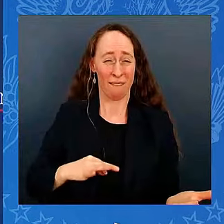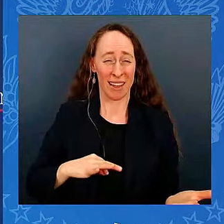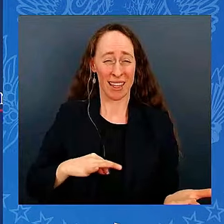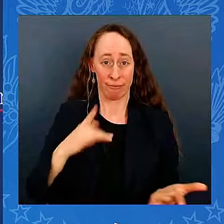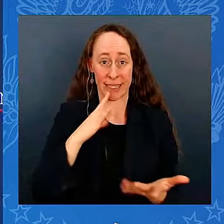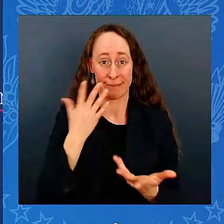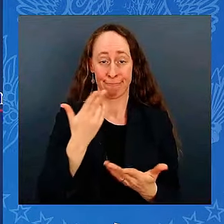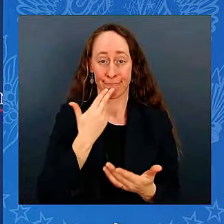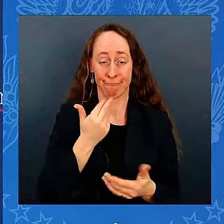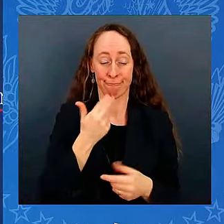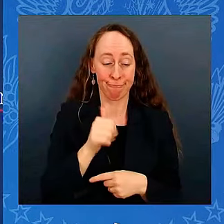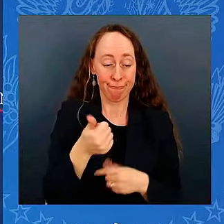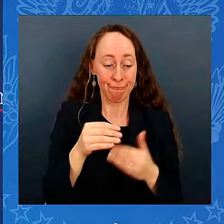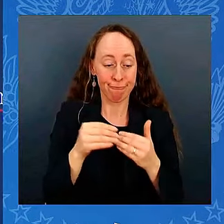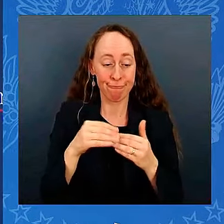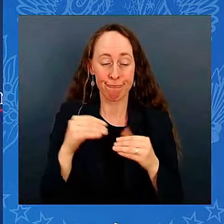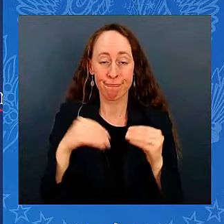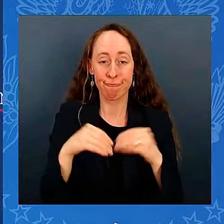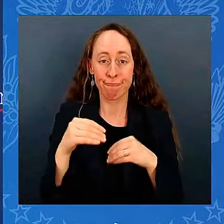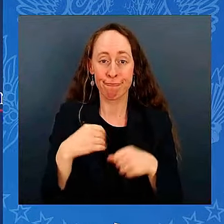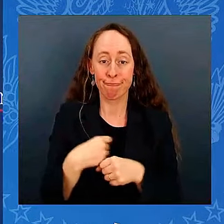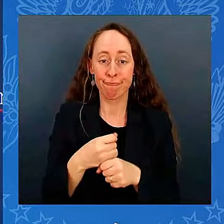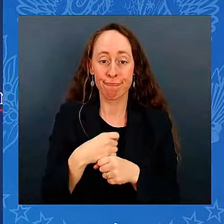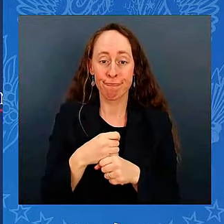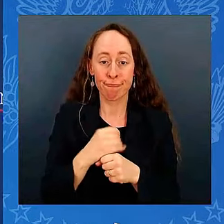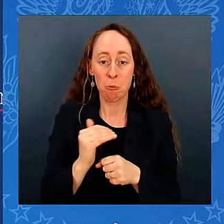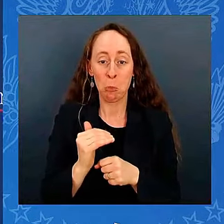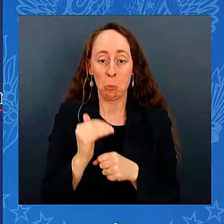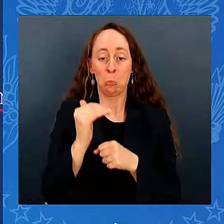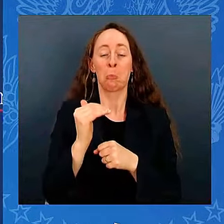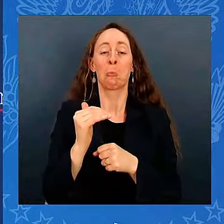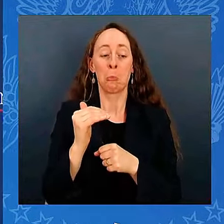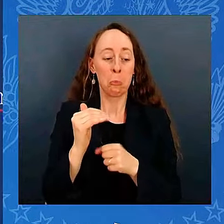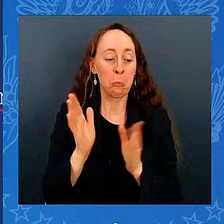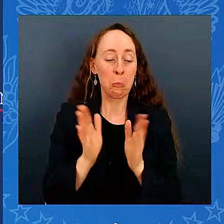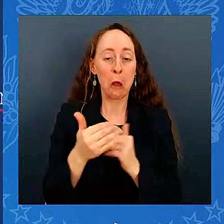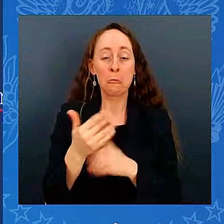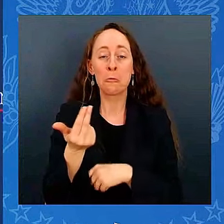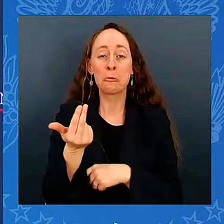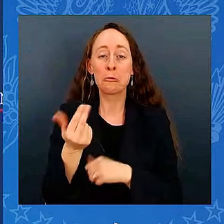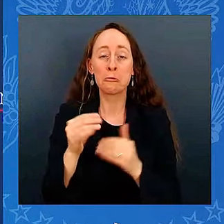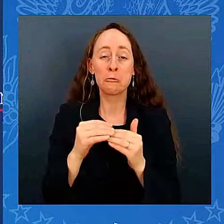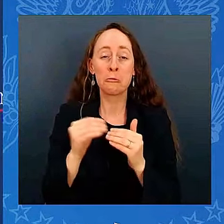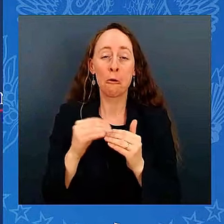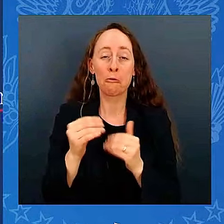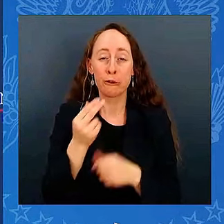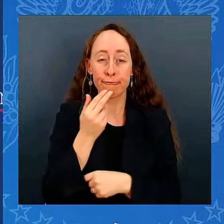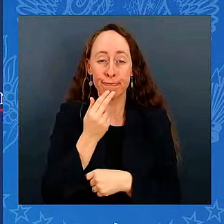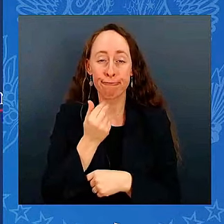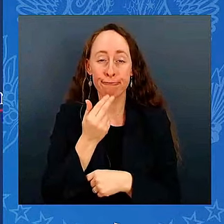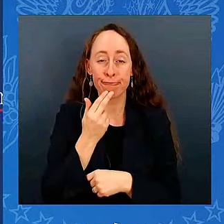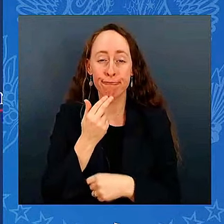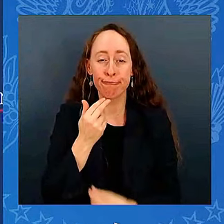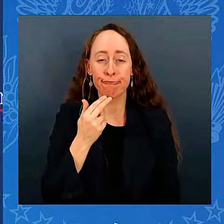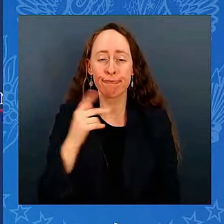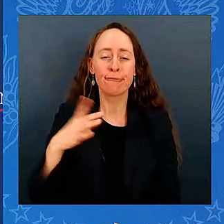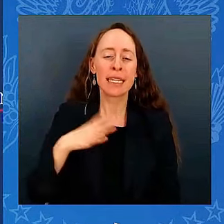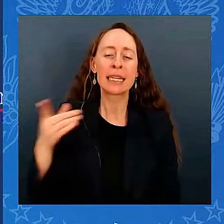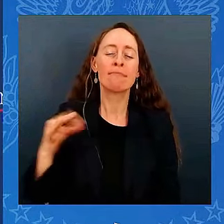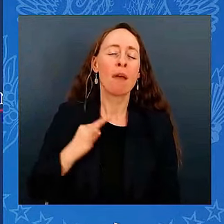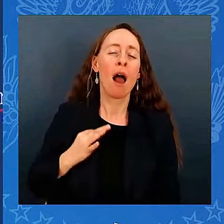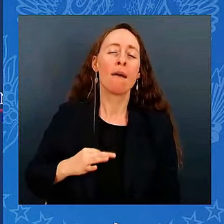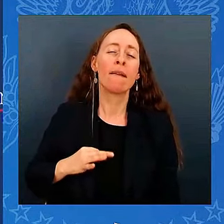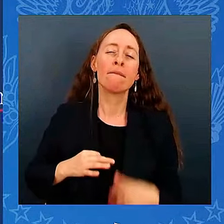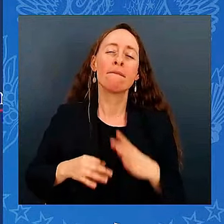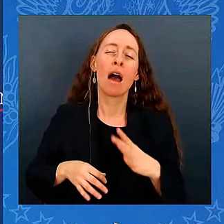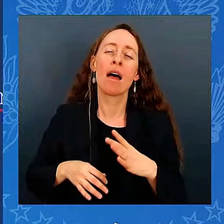Package the whole thing and get up to $13. By the way, if I had Air Force One sitting out there, I could get you in a plane and take you